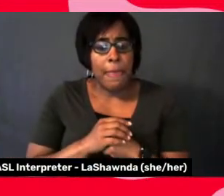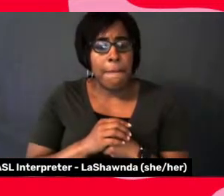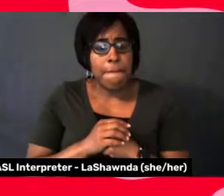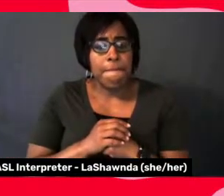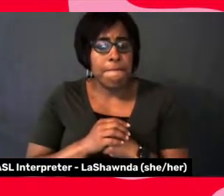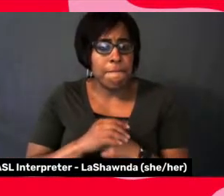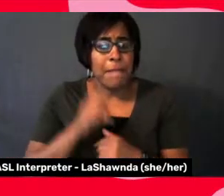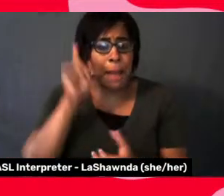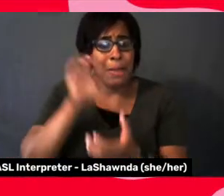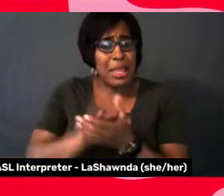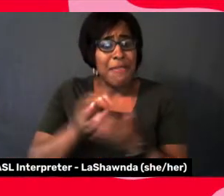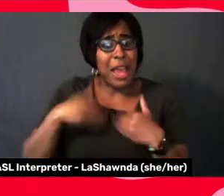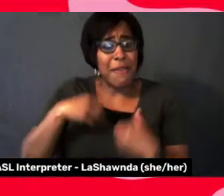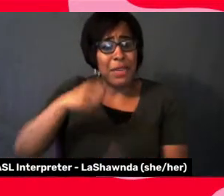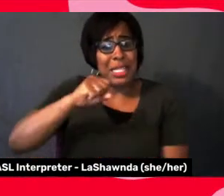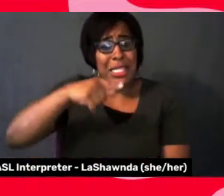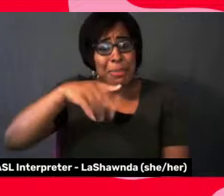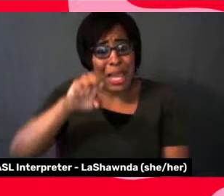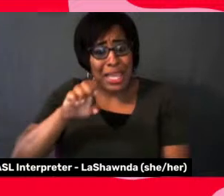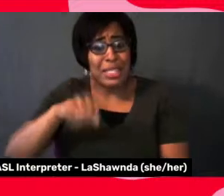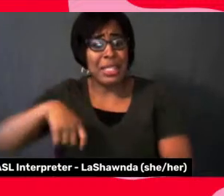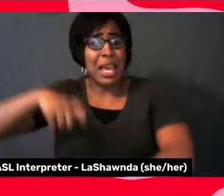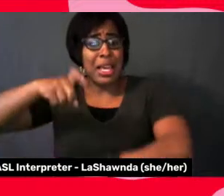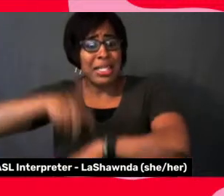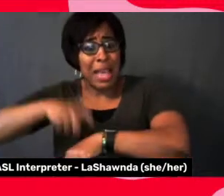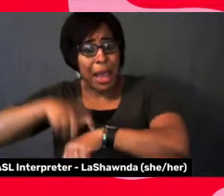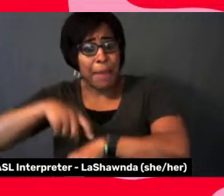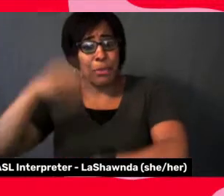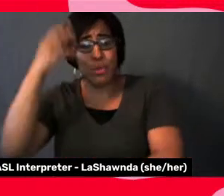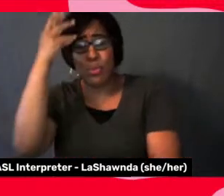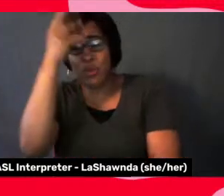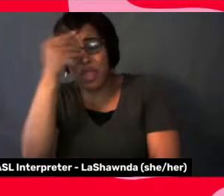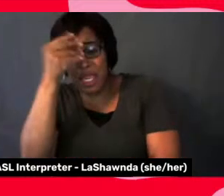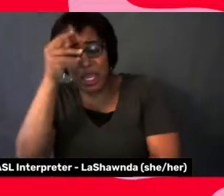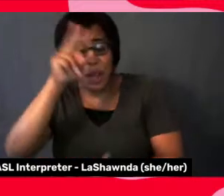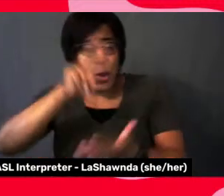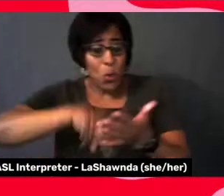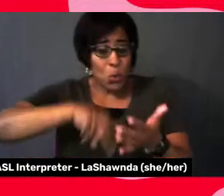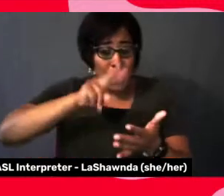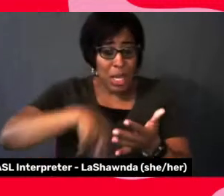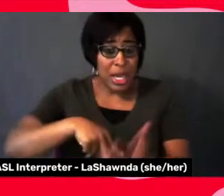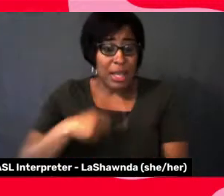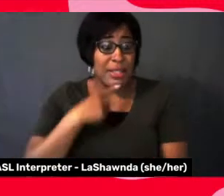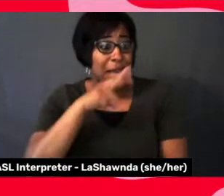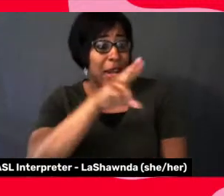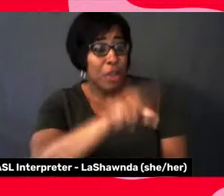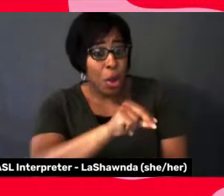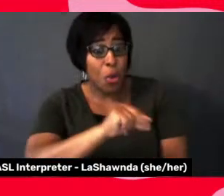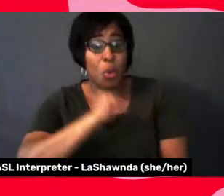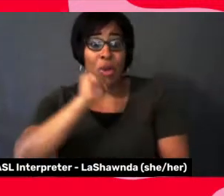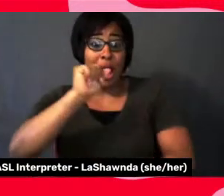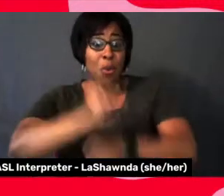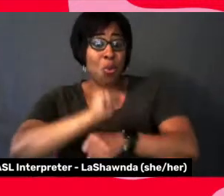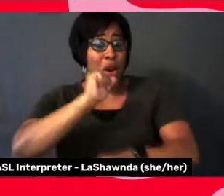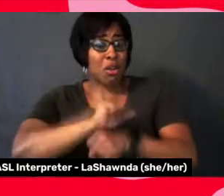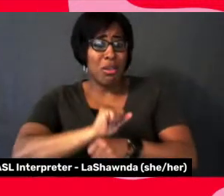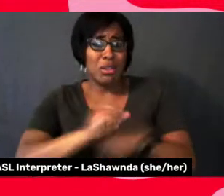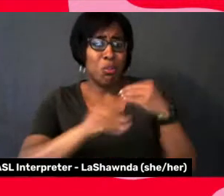and to read and to say no and to not work. So all those things. Mm-hmm.